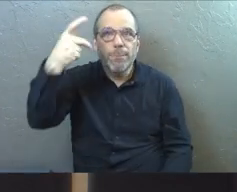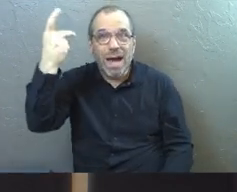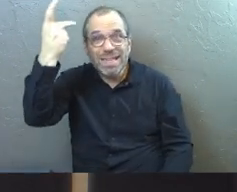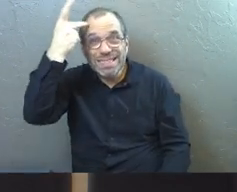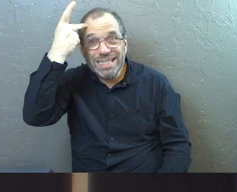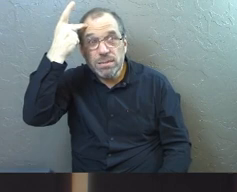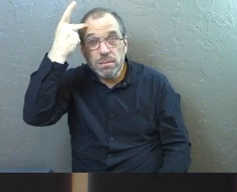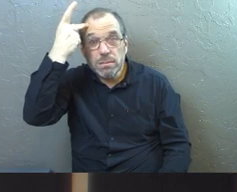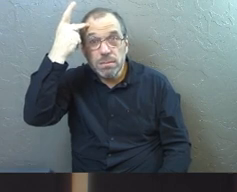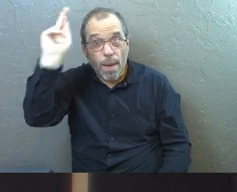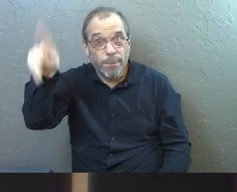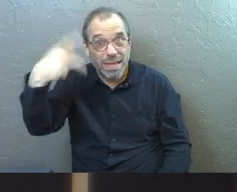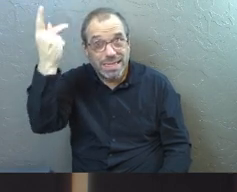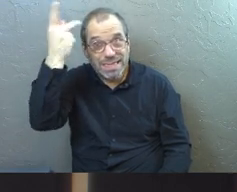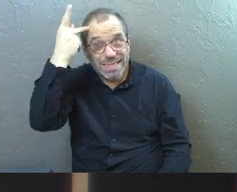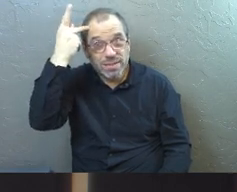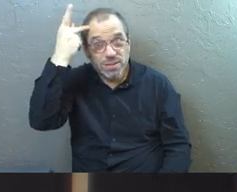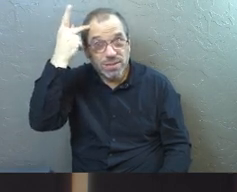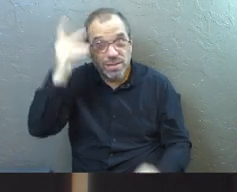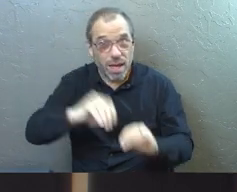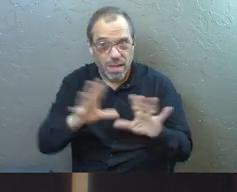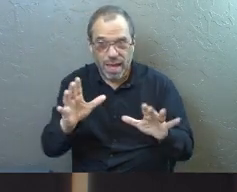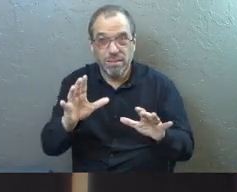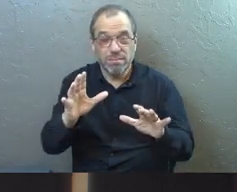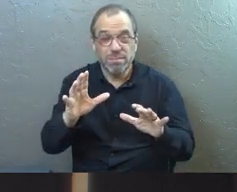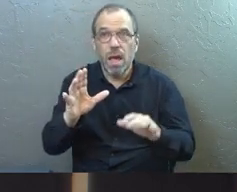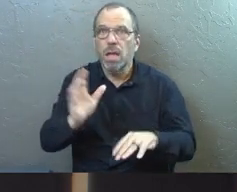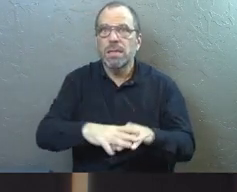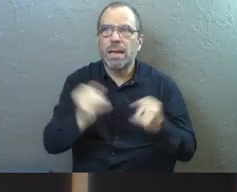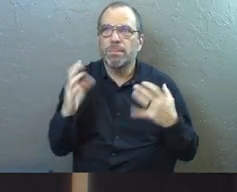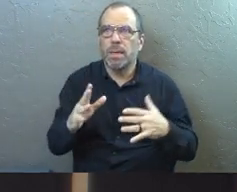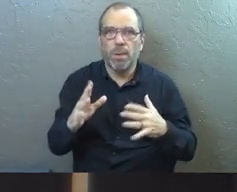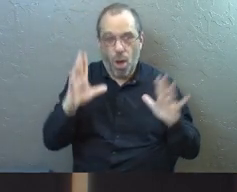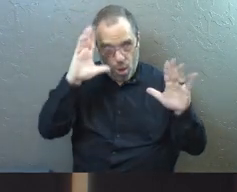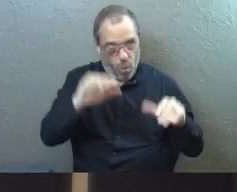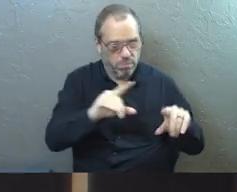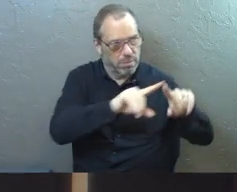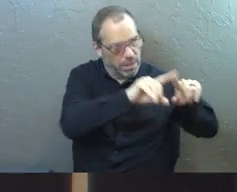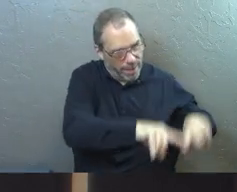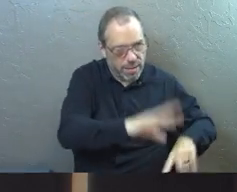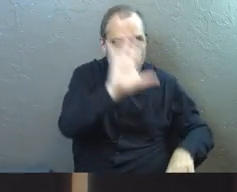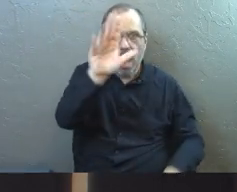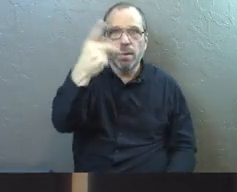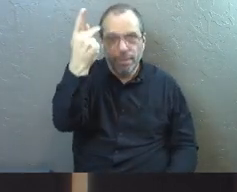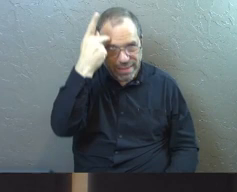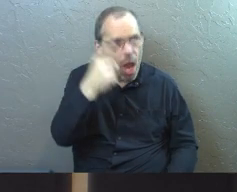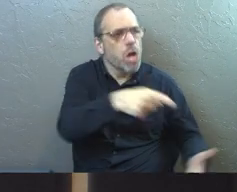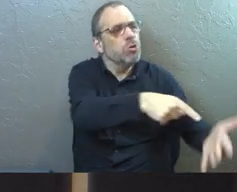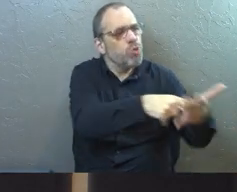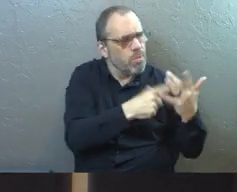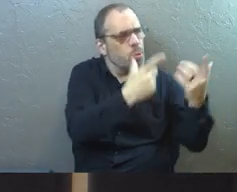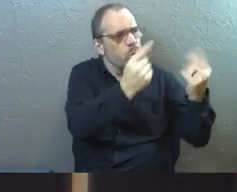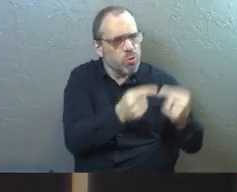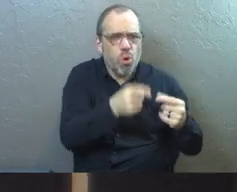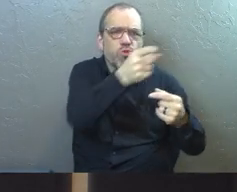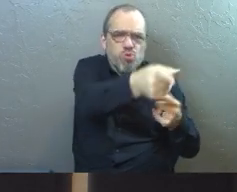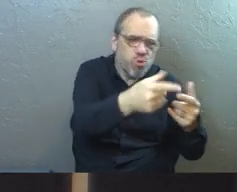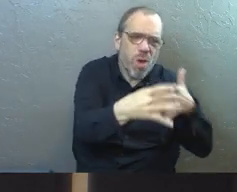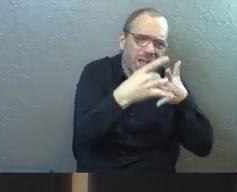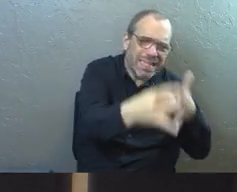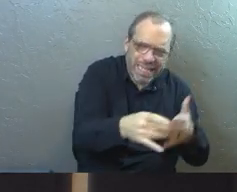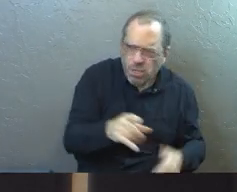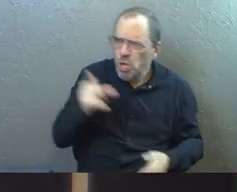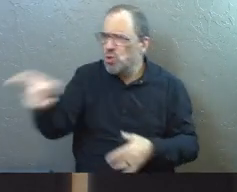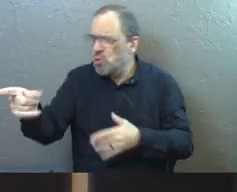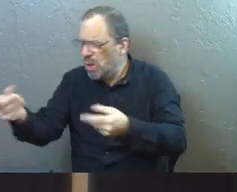are the light of the world. Think about in our world today, so many people put all their hope in that. Like, I want you to show us what to do. I want you to lead